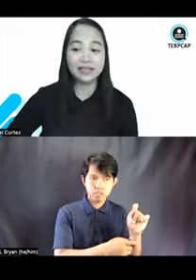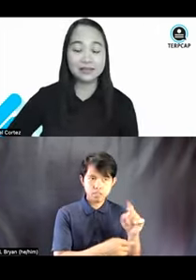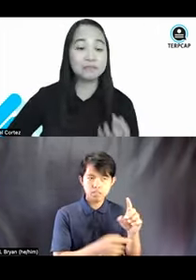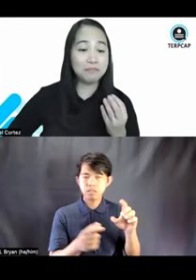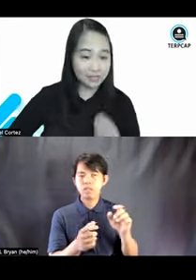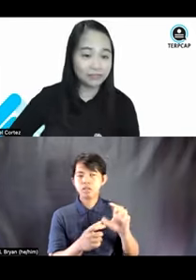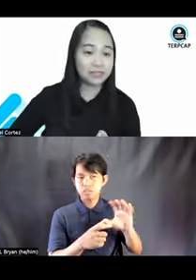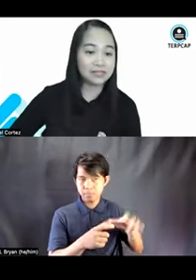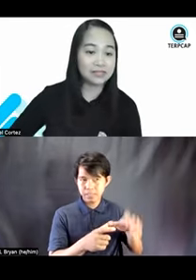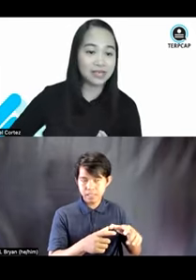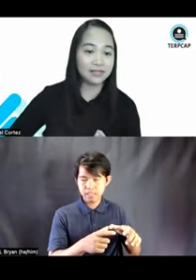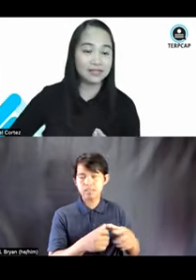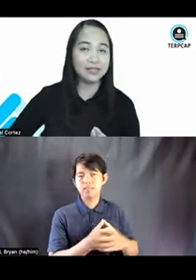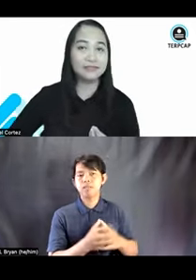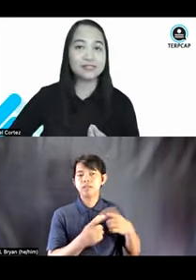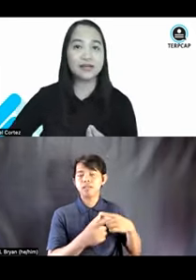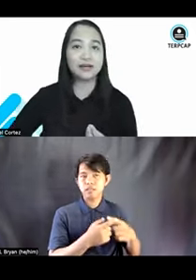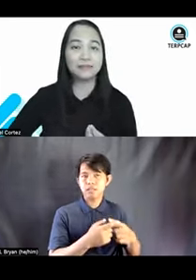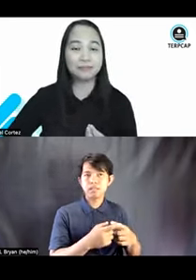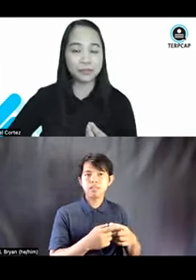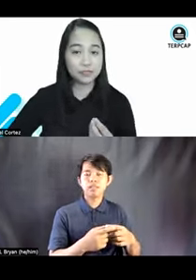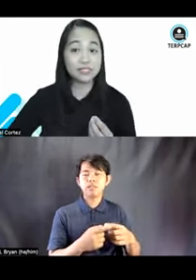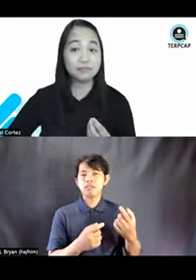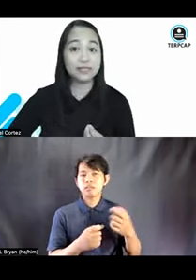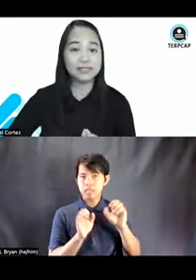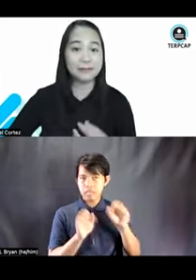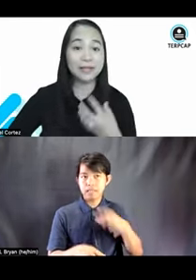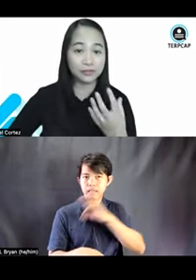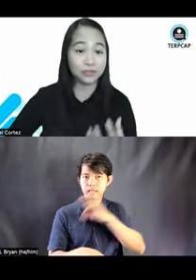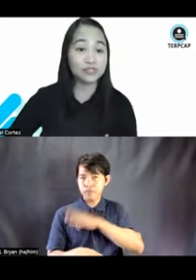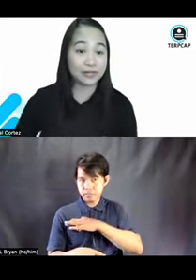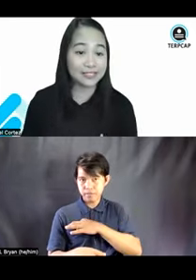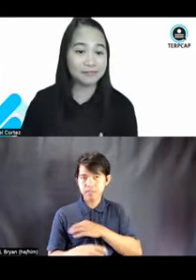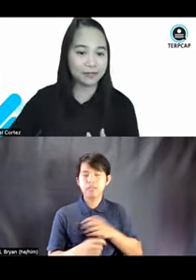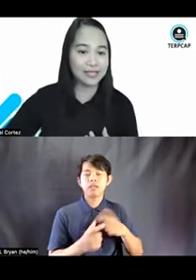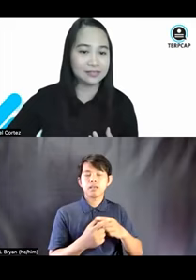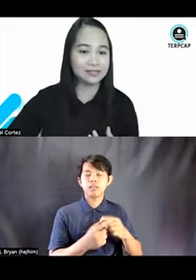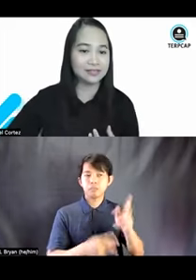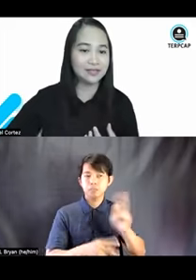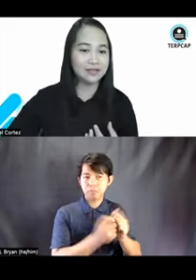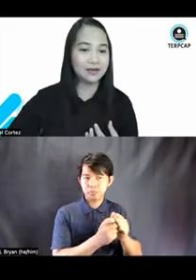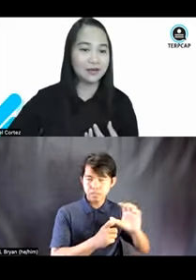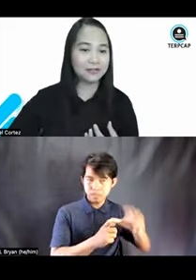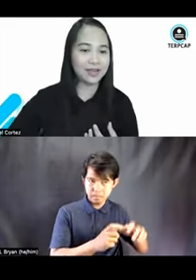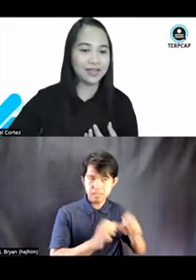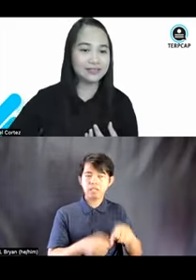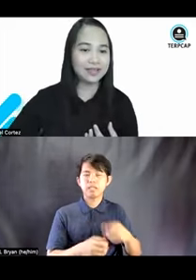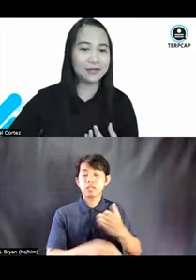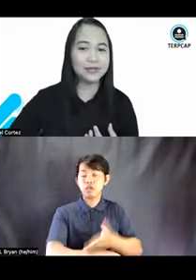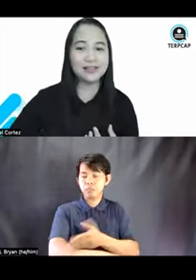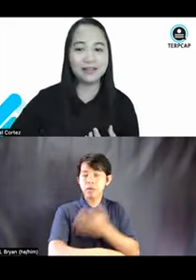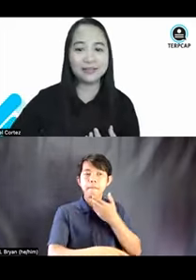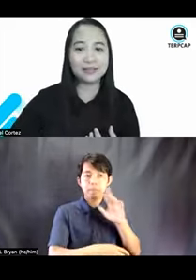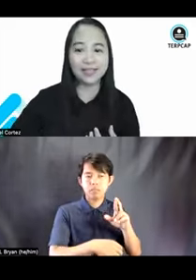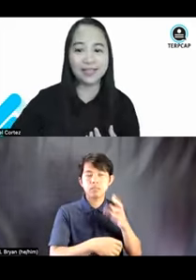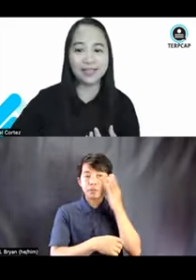it benefits and it gives persons with disabilities a better user experience. All right. I